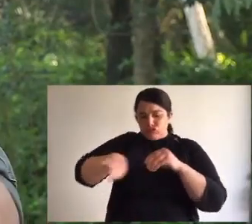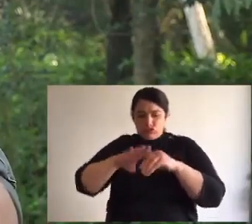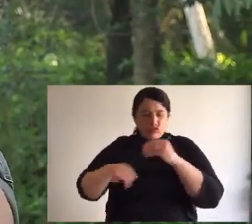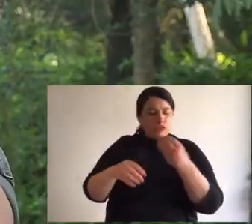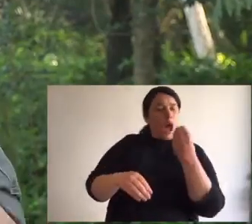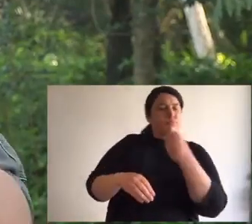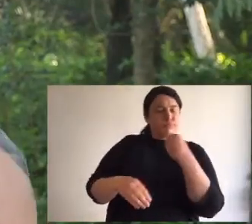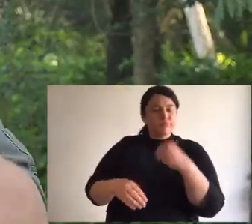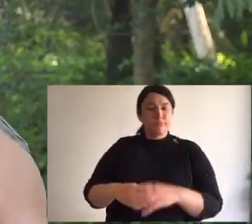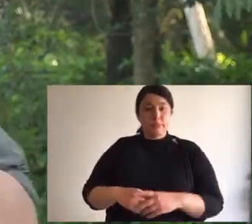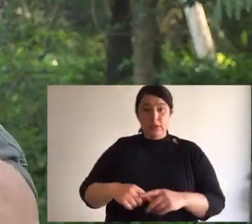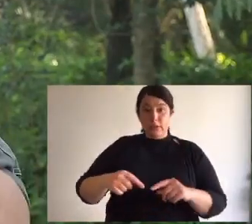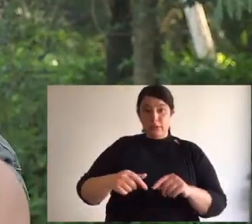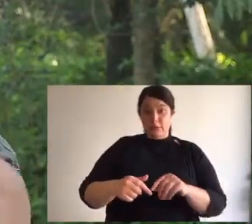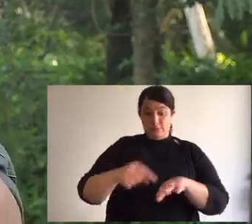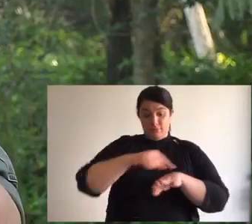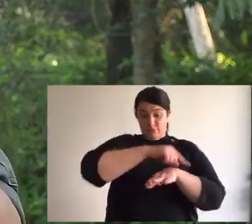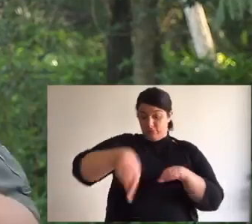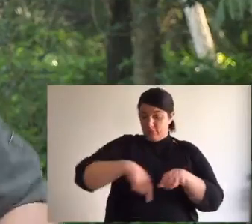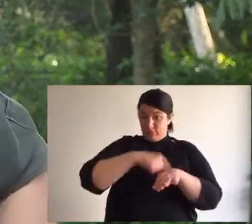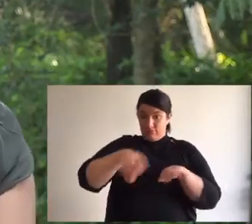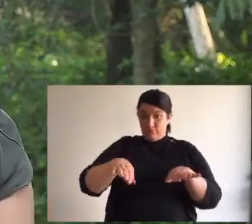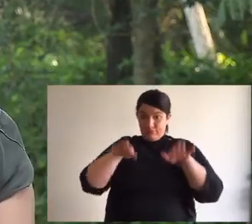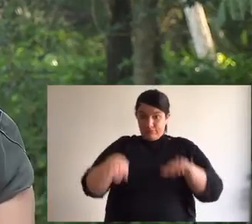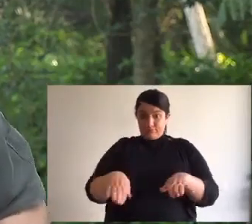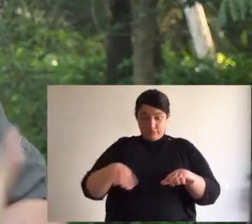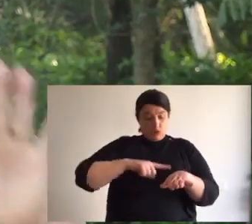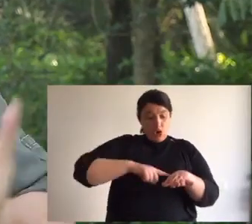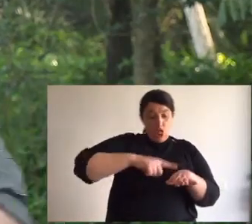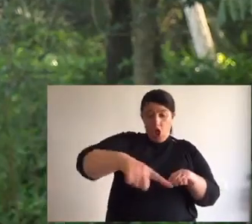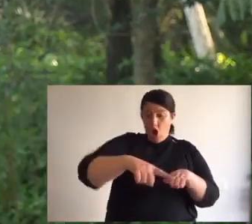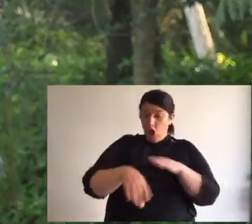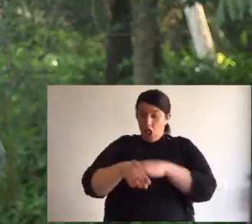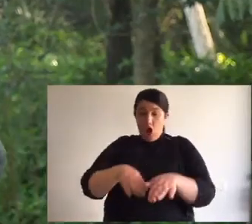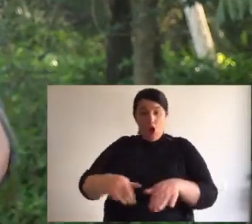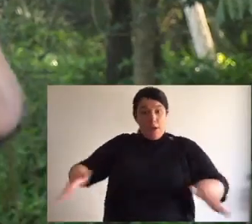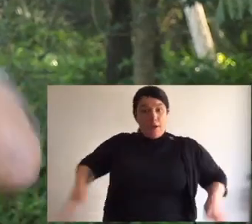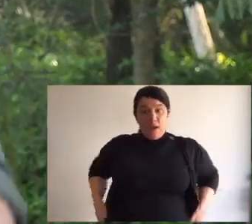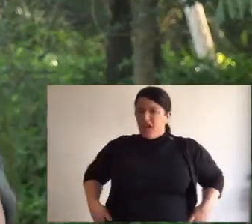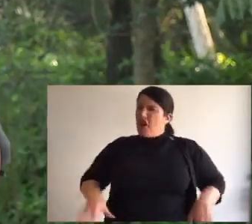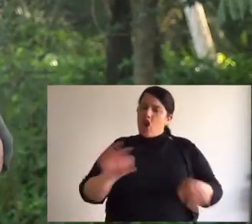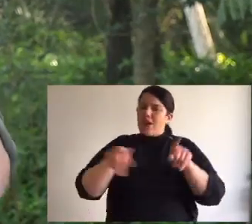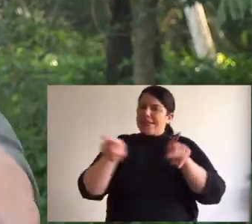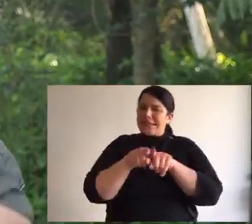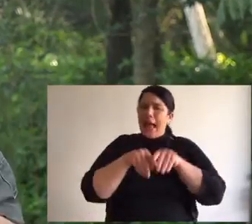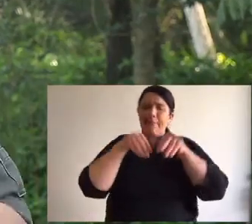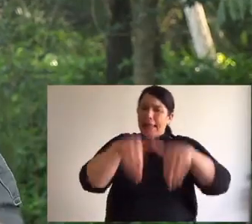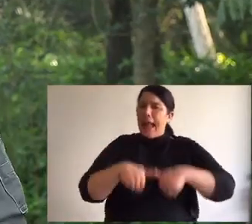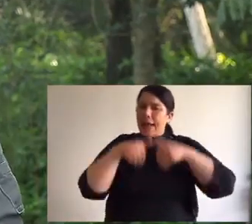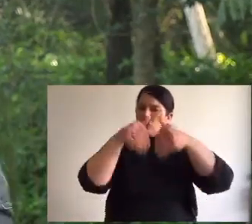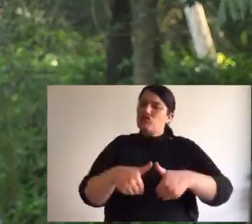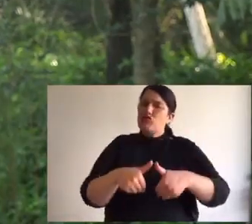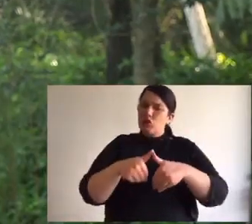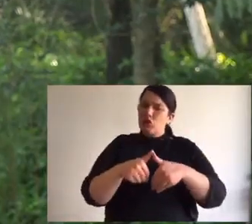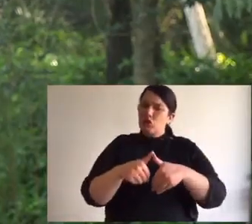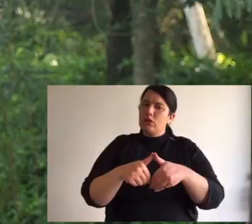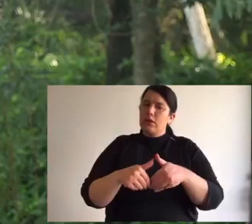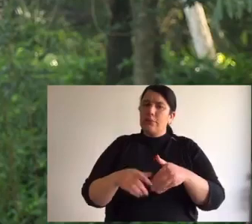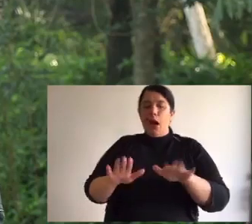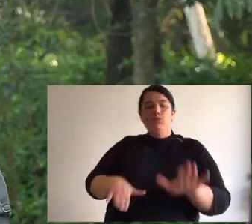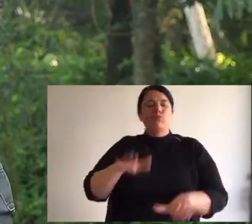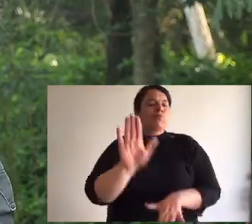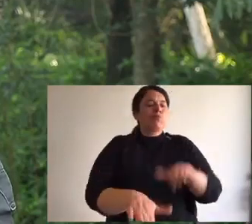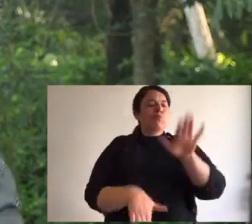grab onto food, hold it, brush dirt off it, and eat. The back feet, quite interesting. They're quite elongated, not like a kangaroo.